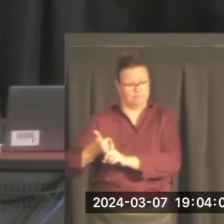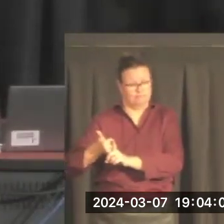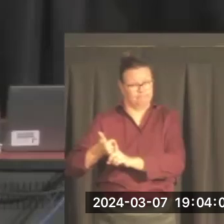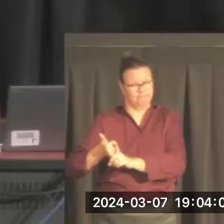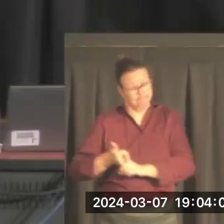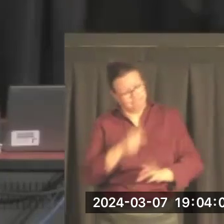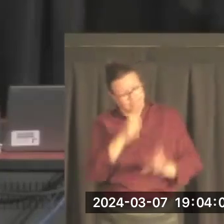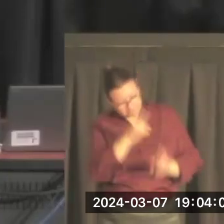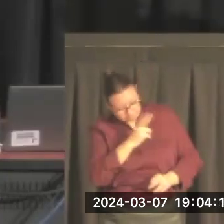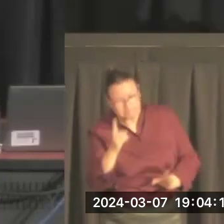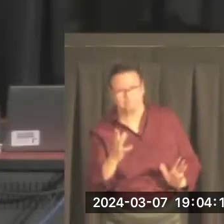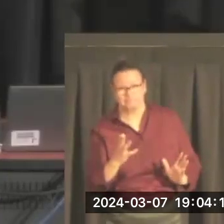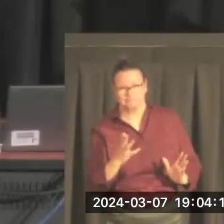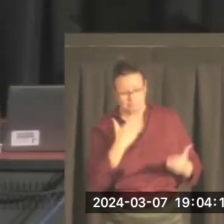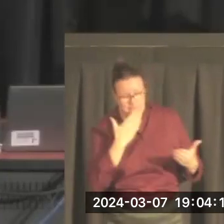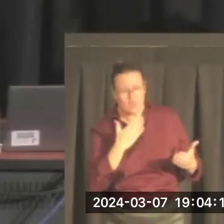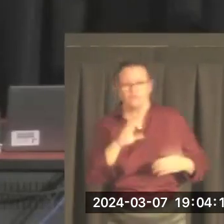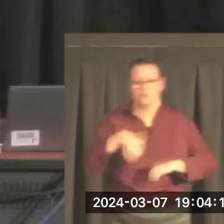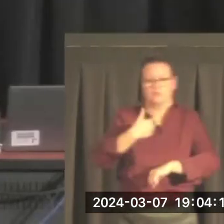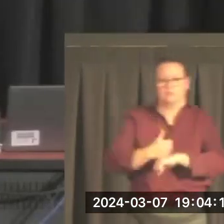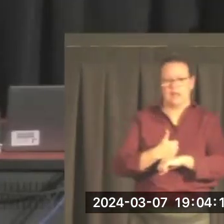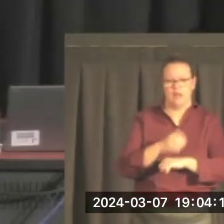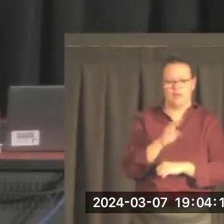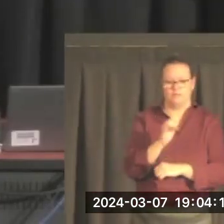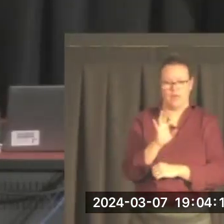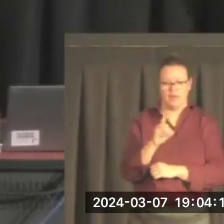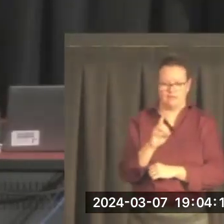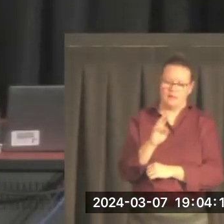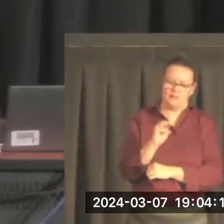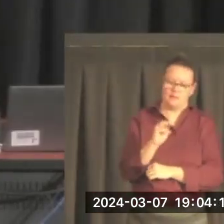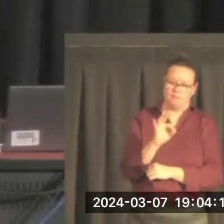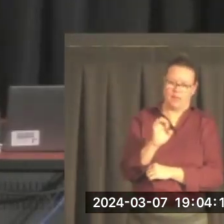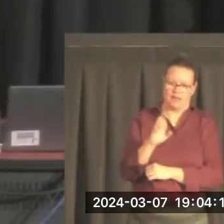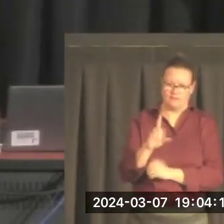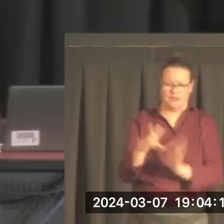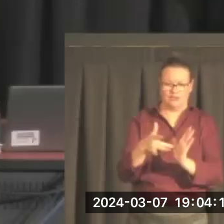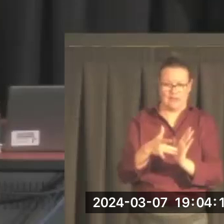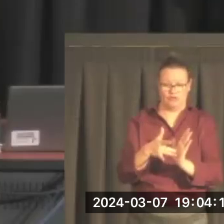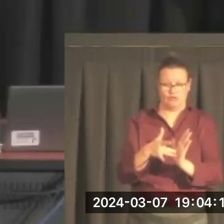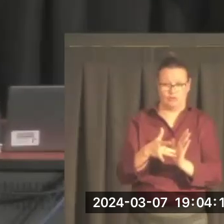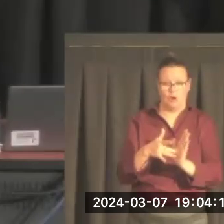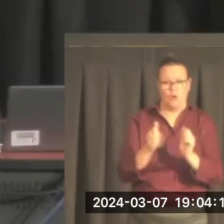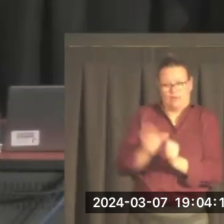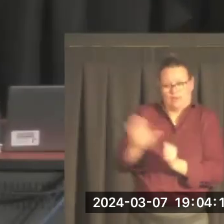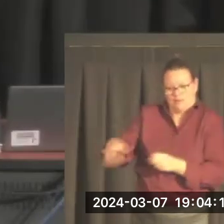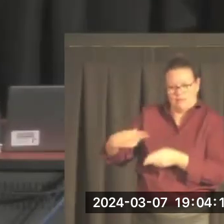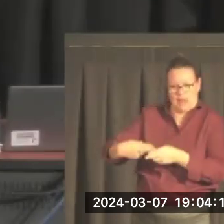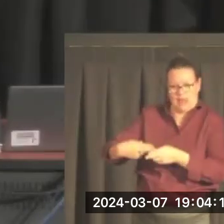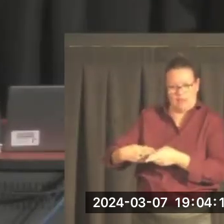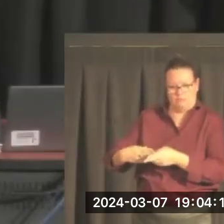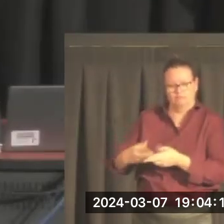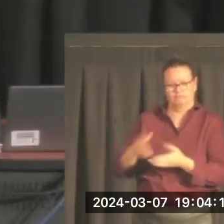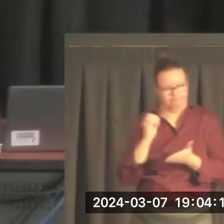you know, Paul had some help, Jim Lopatch, Dan Smith, Jack Mudd, Pat Williams. I'm probably missing a few there. But